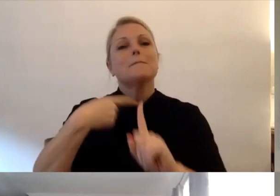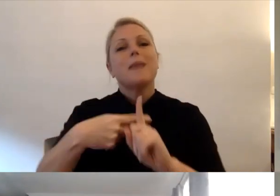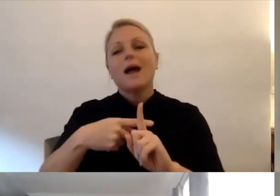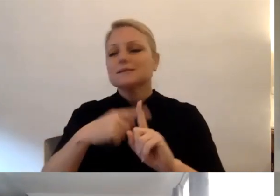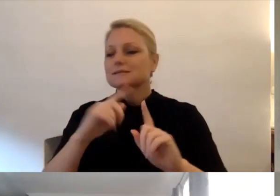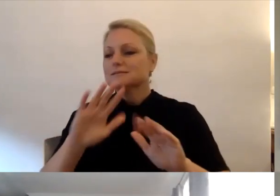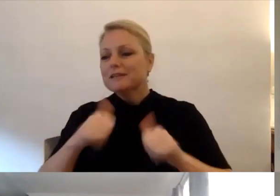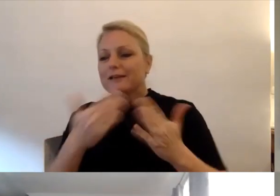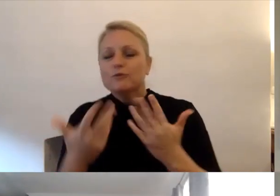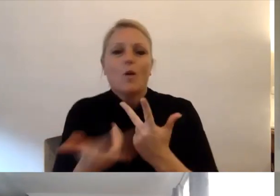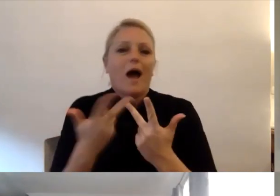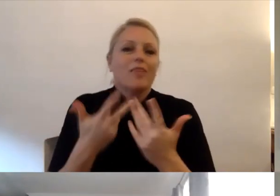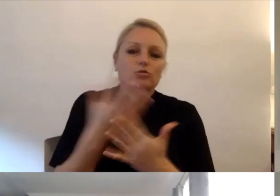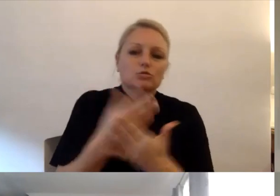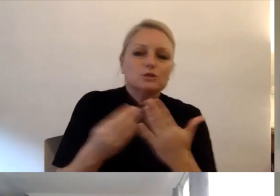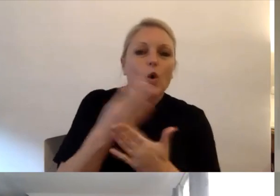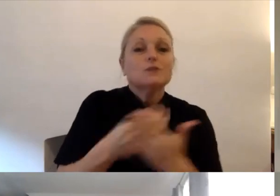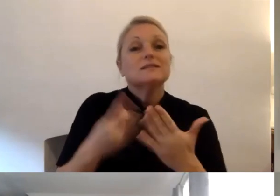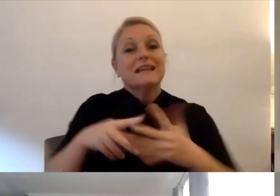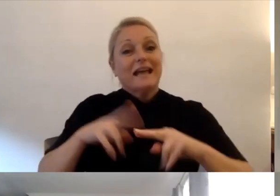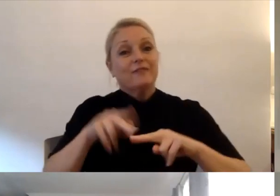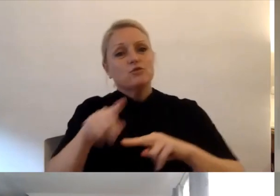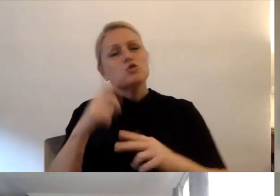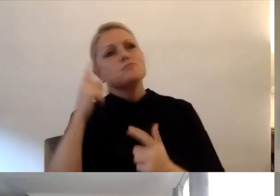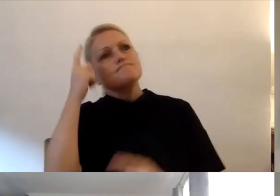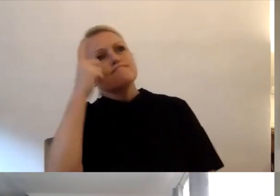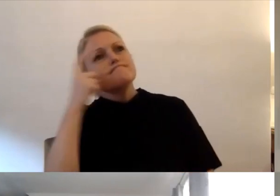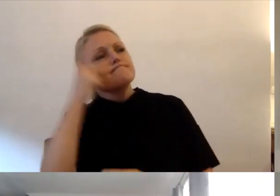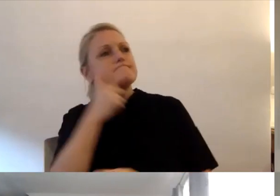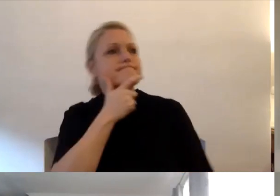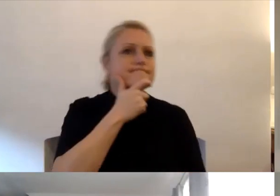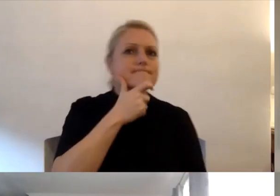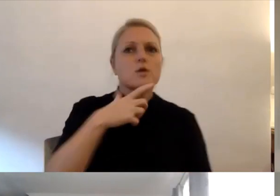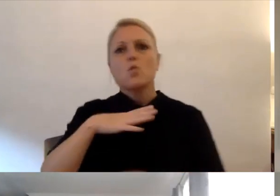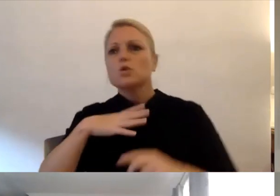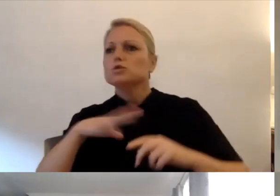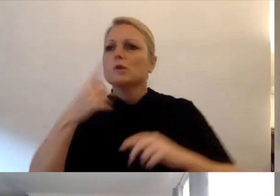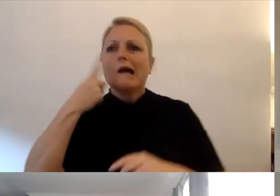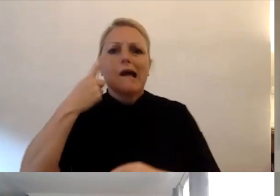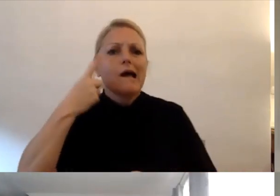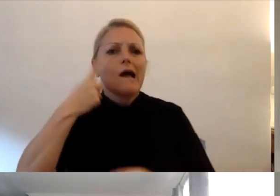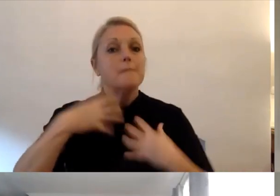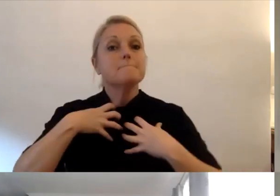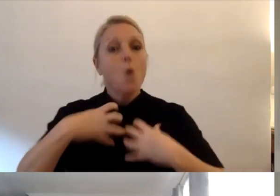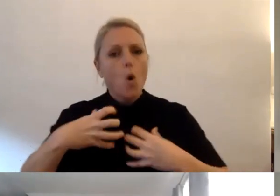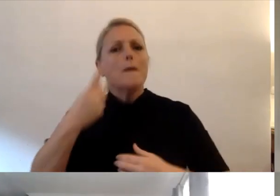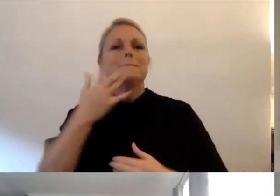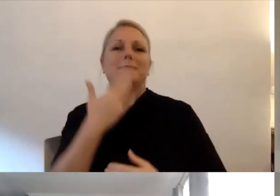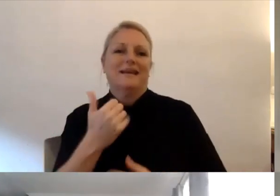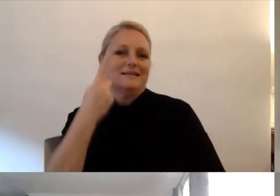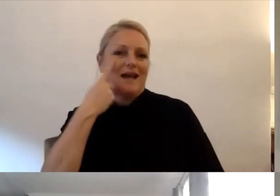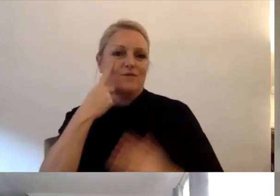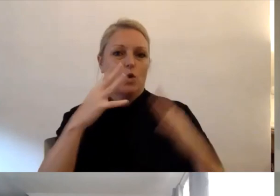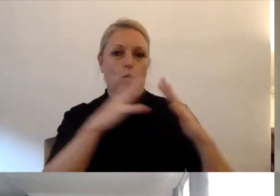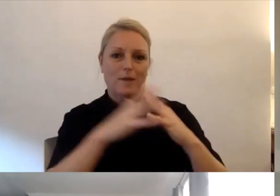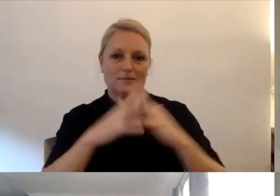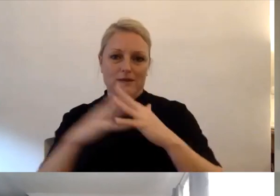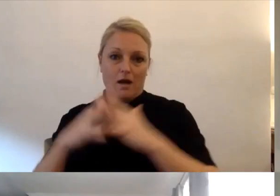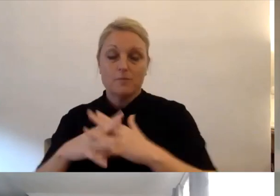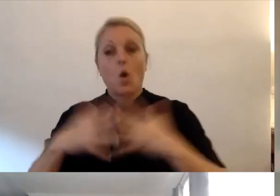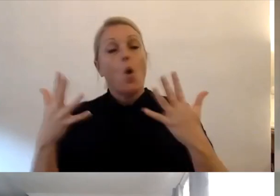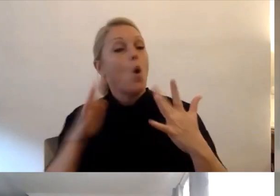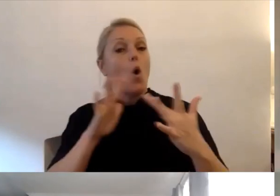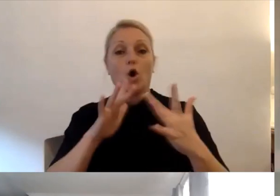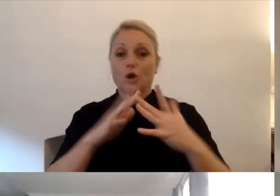explore your options for engaging with the DRC. If we haven't answered some of your questions today, make sure you get in touch with either of us or all of us.